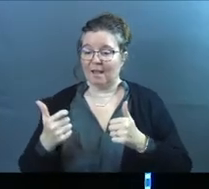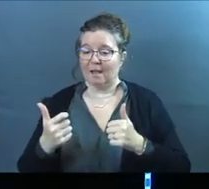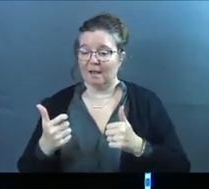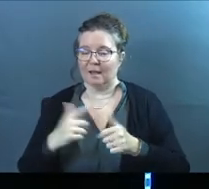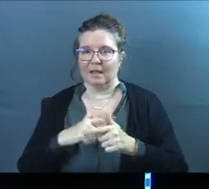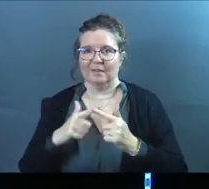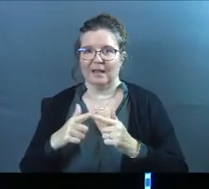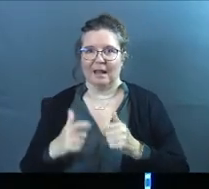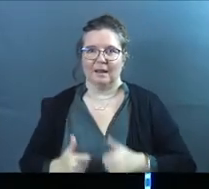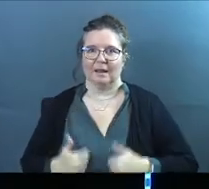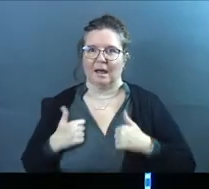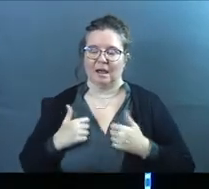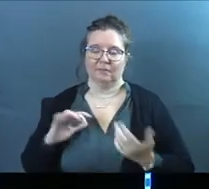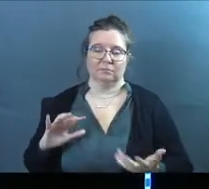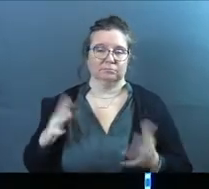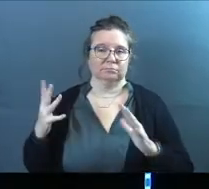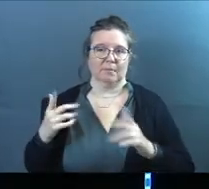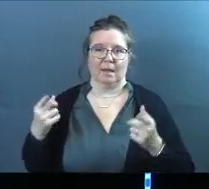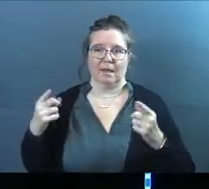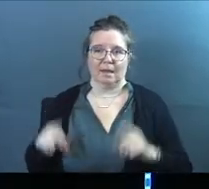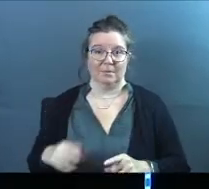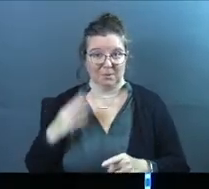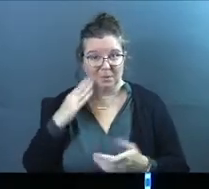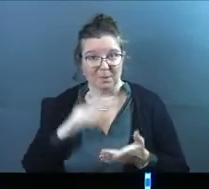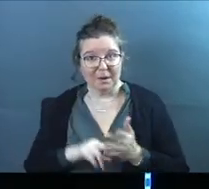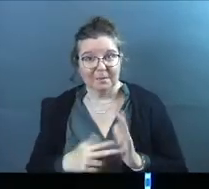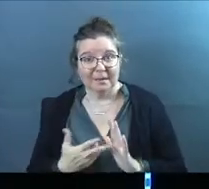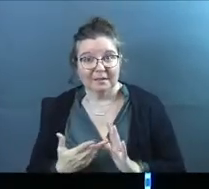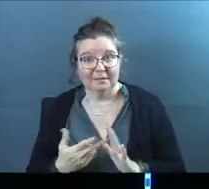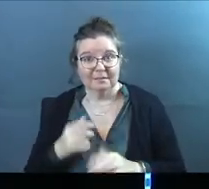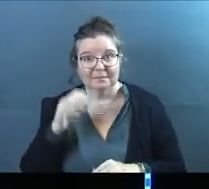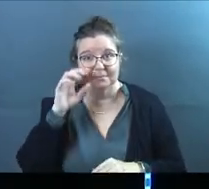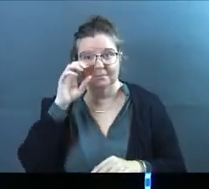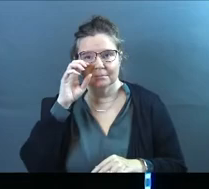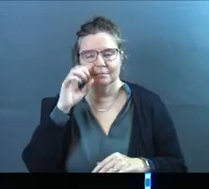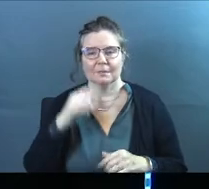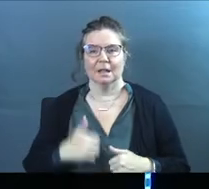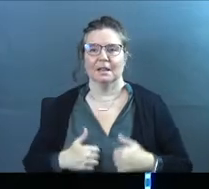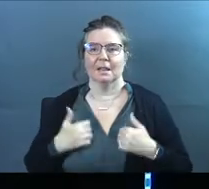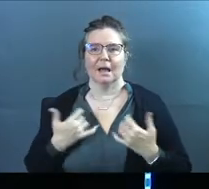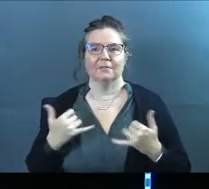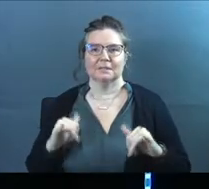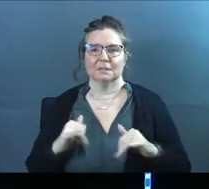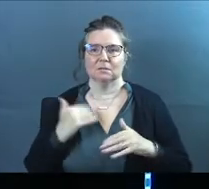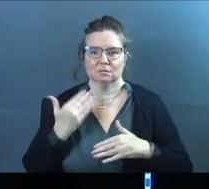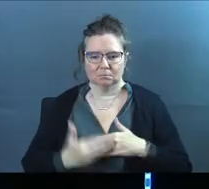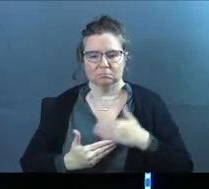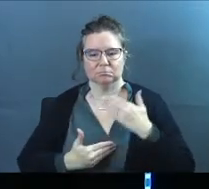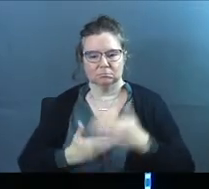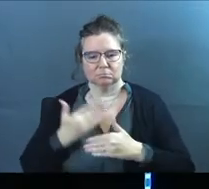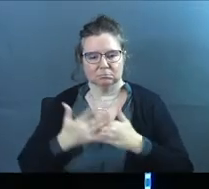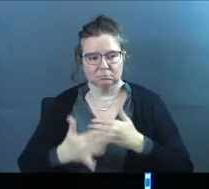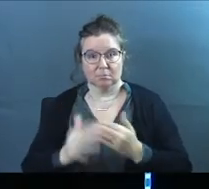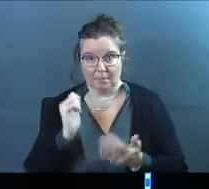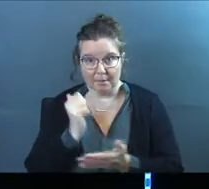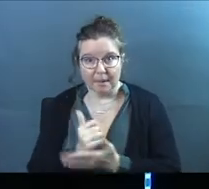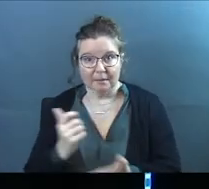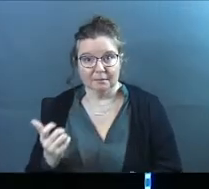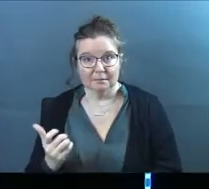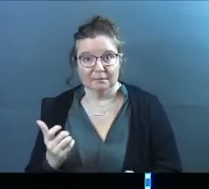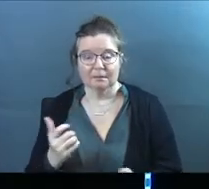and then life happens. You know what I'm talking about. Life still goes on. Amen?